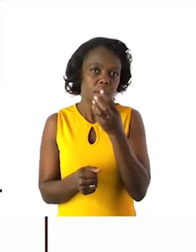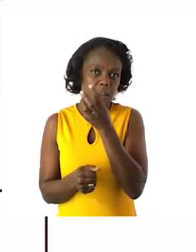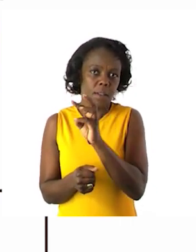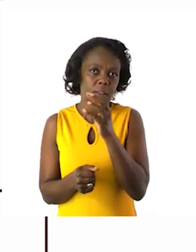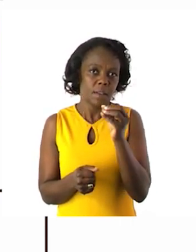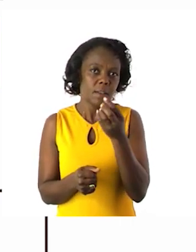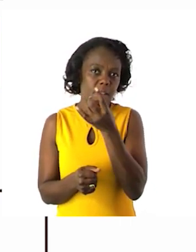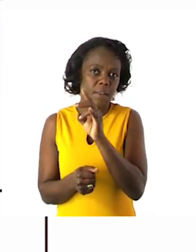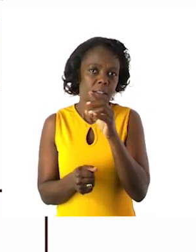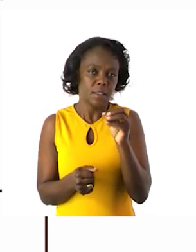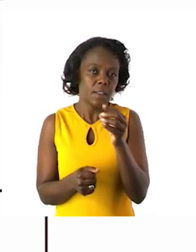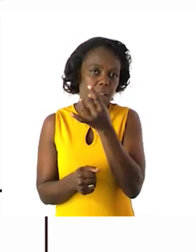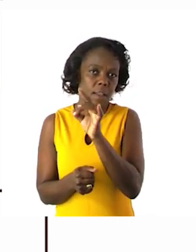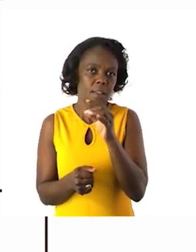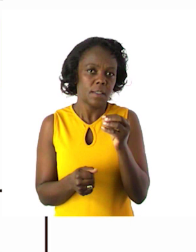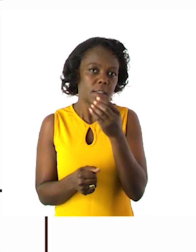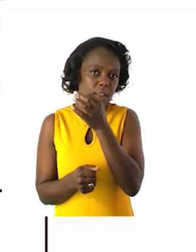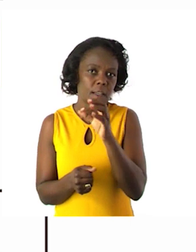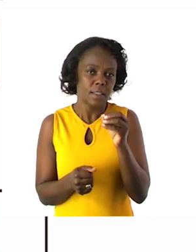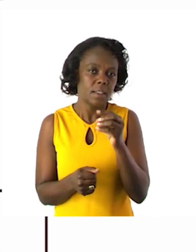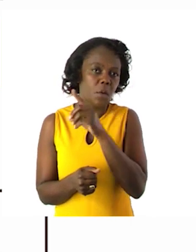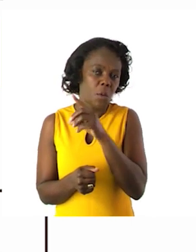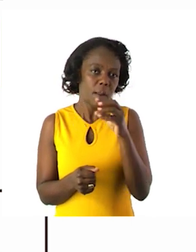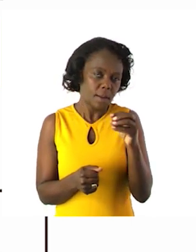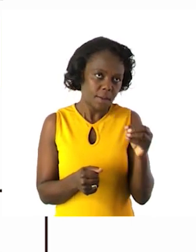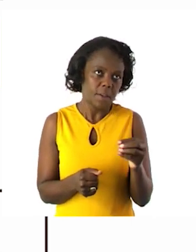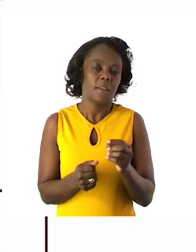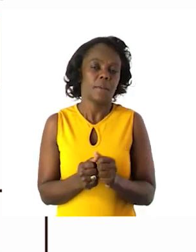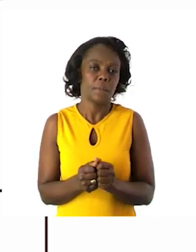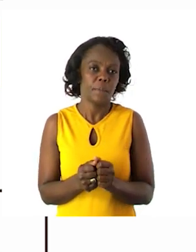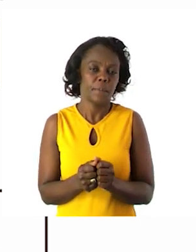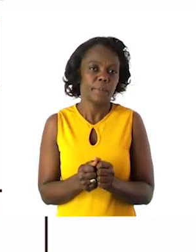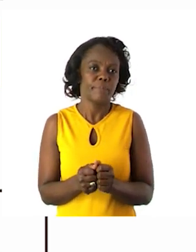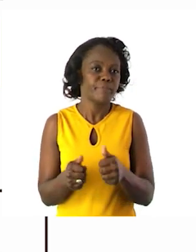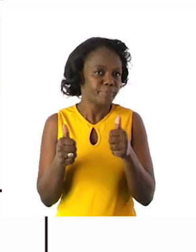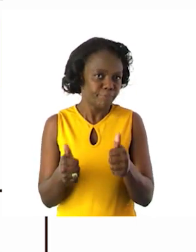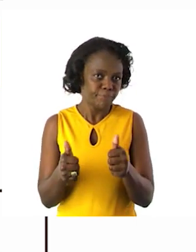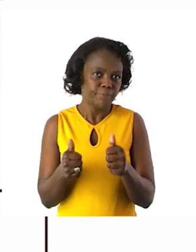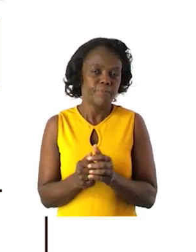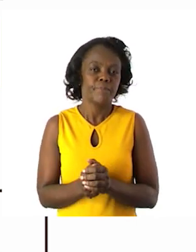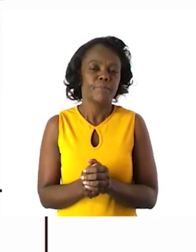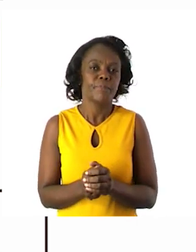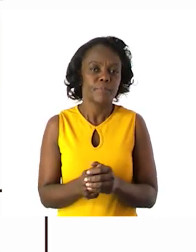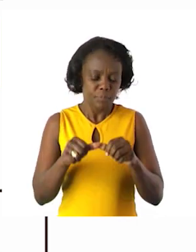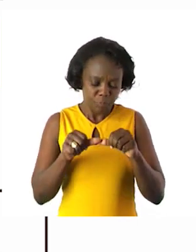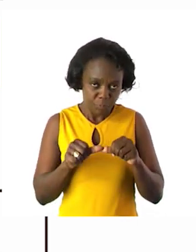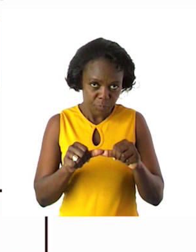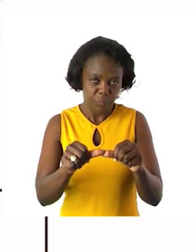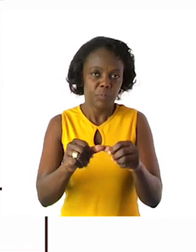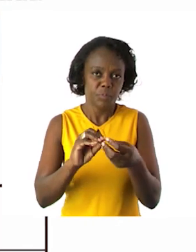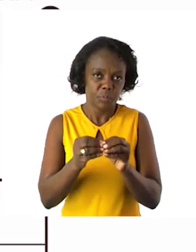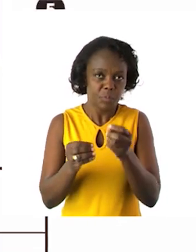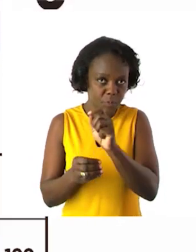70, 80, 90, 100. There you got it. So please just fill in the numbers